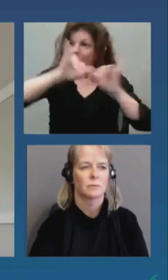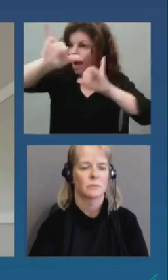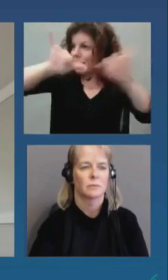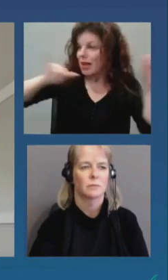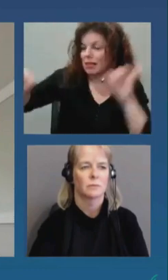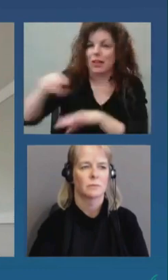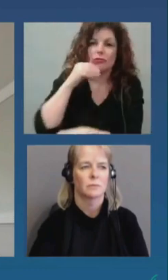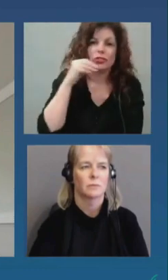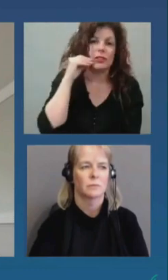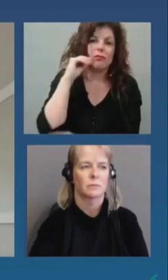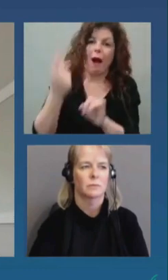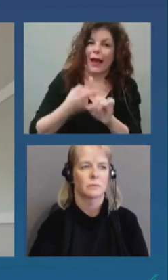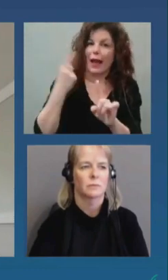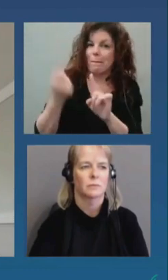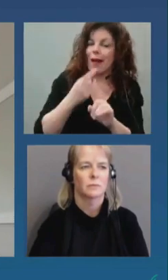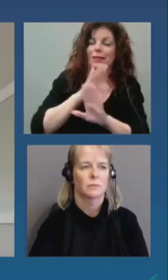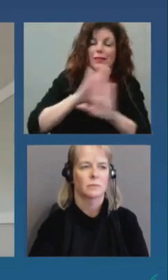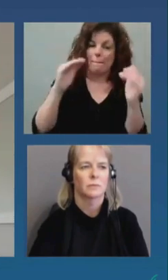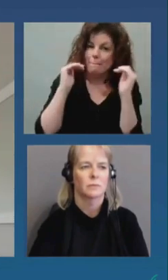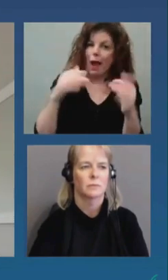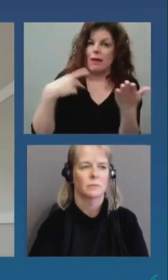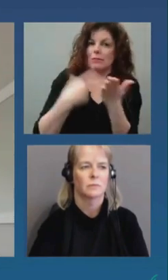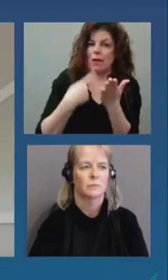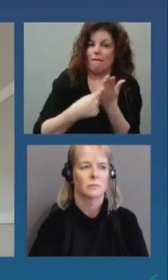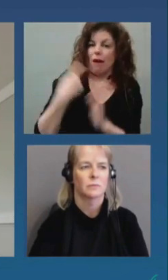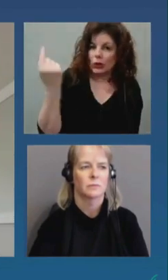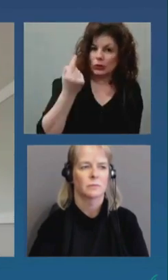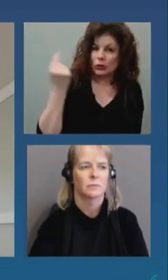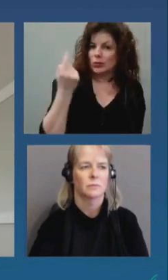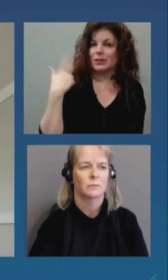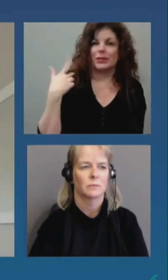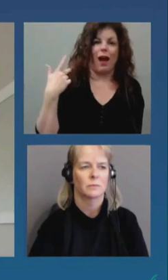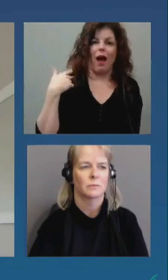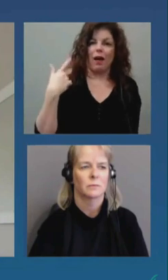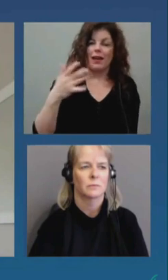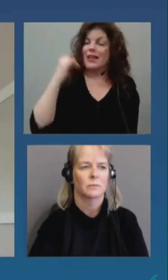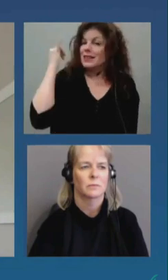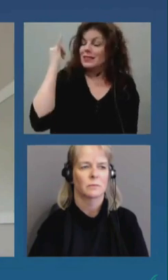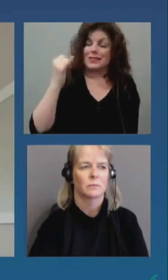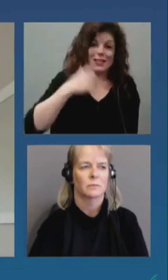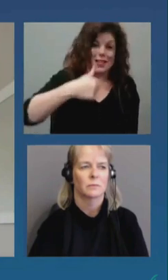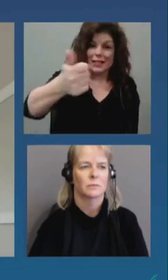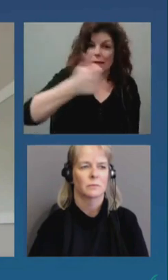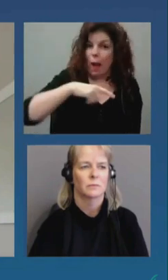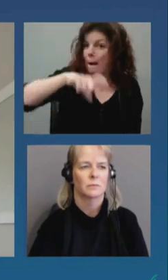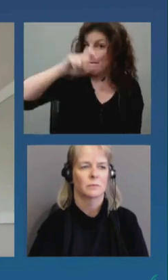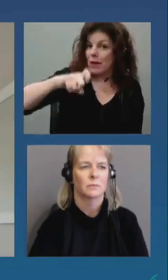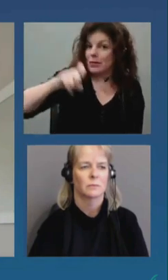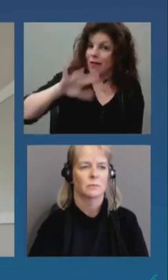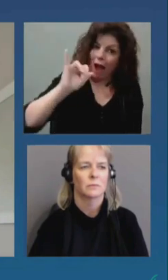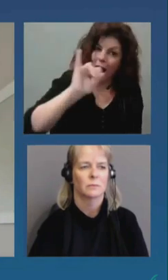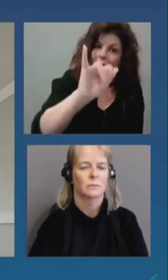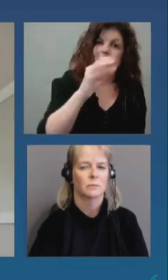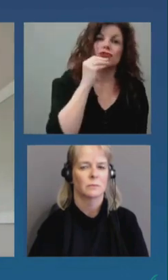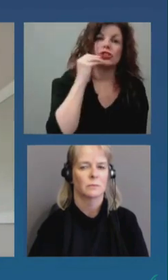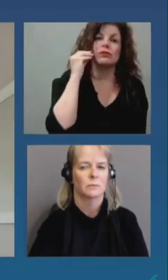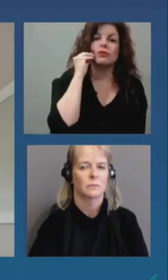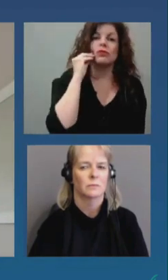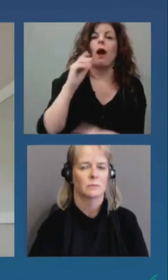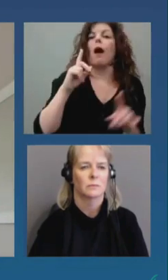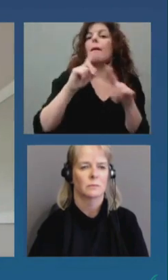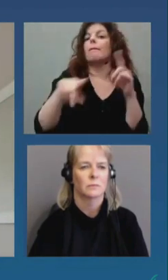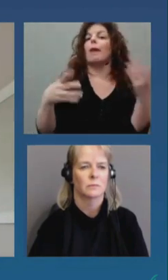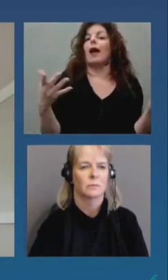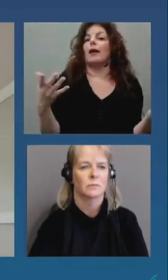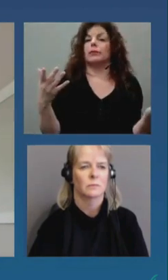éviter les voyages non essentiels mais concernant le